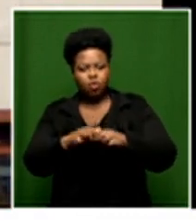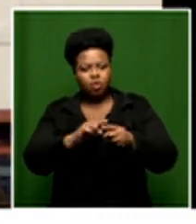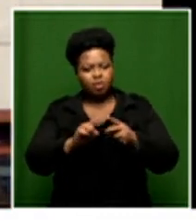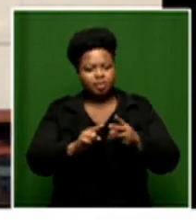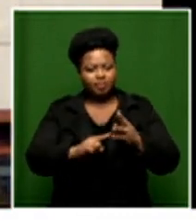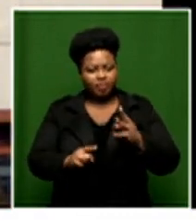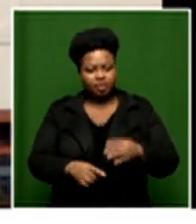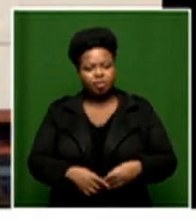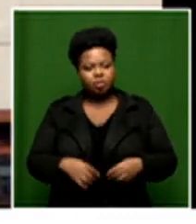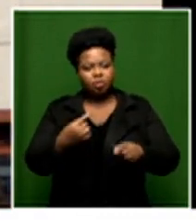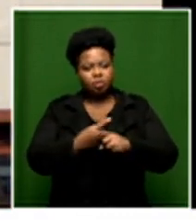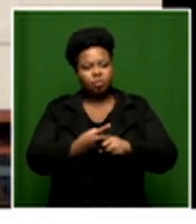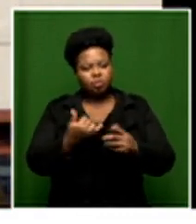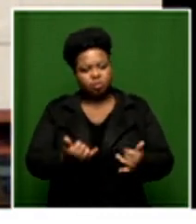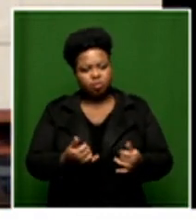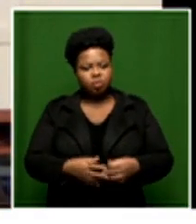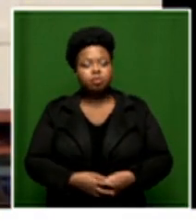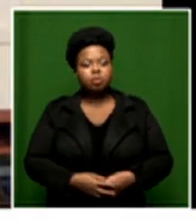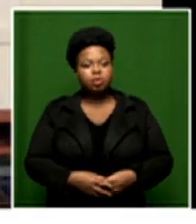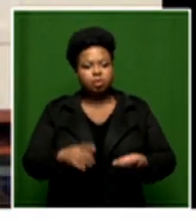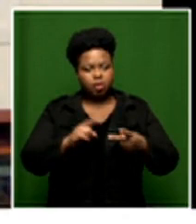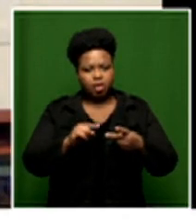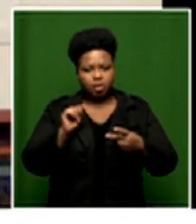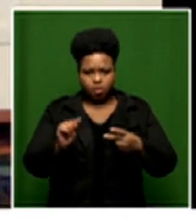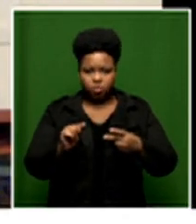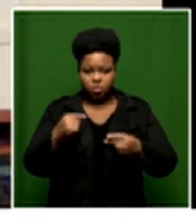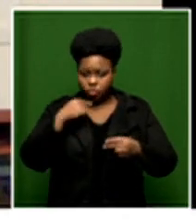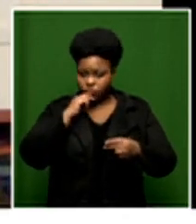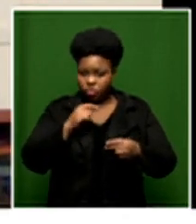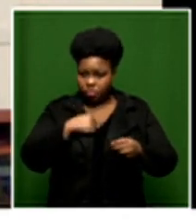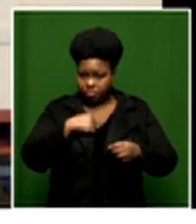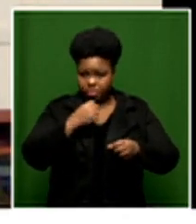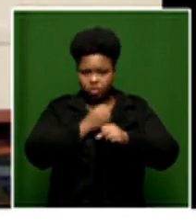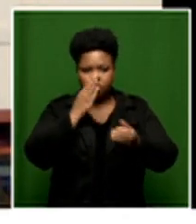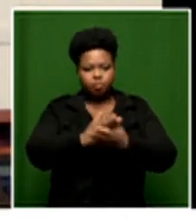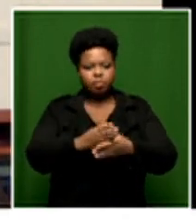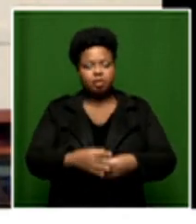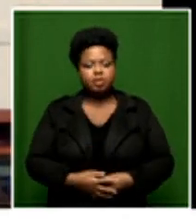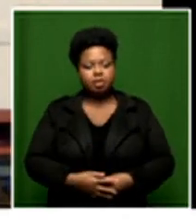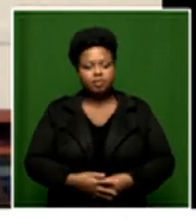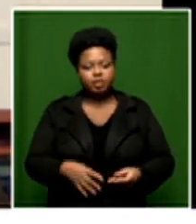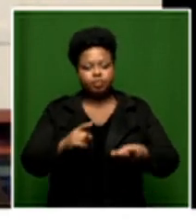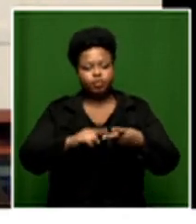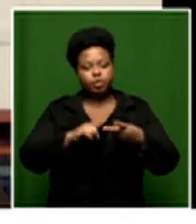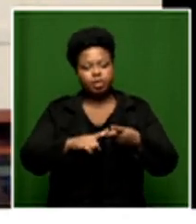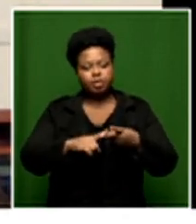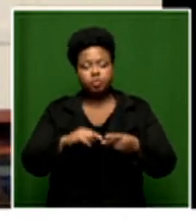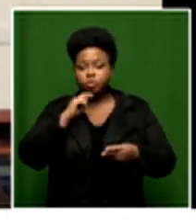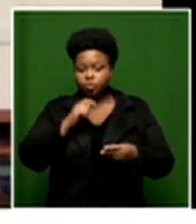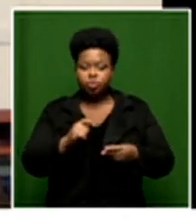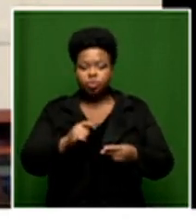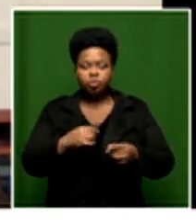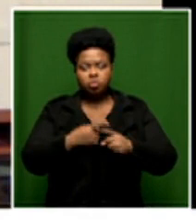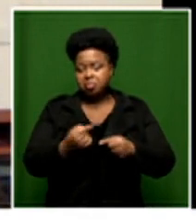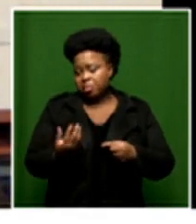it's zama concerning herself with am i making sure that not only just my child has the device and has access to data how